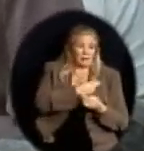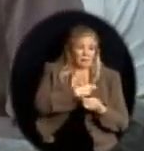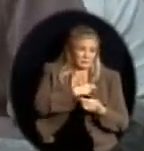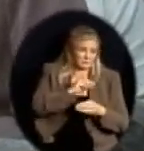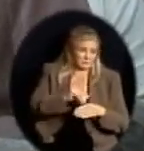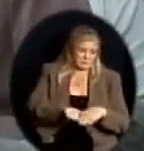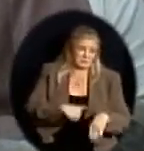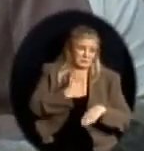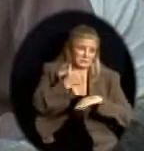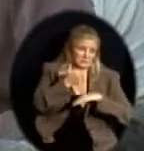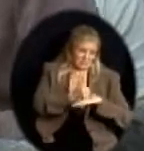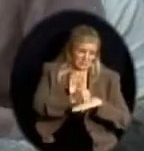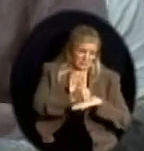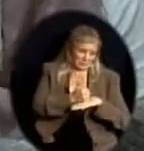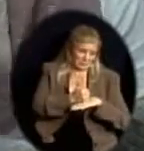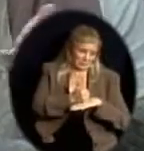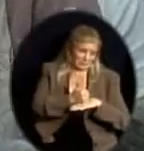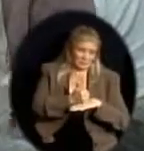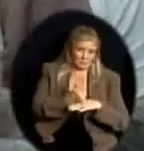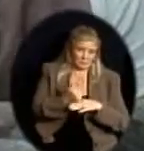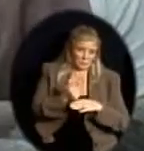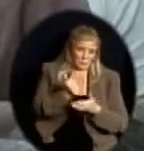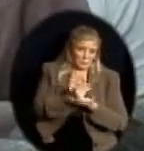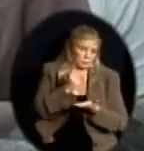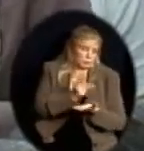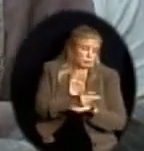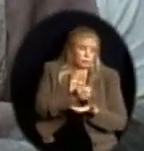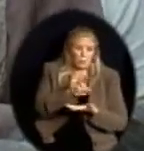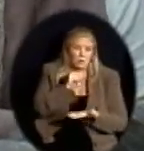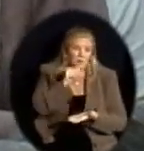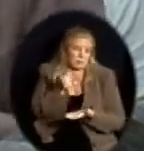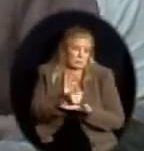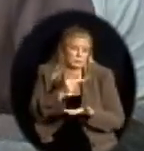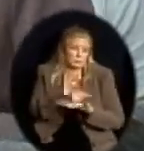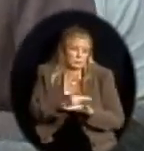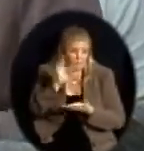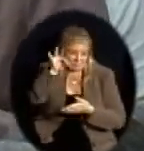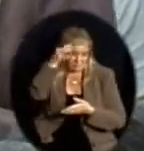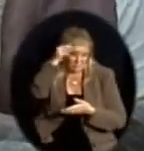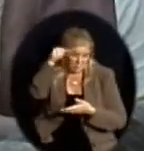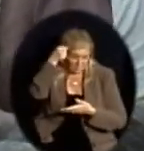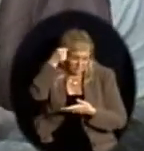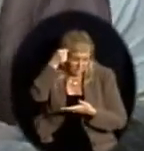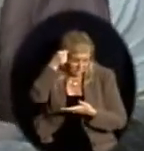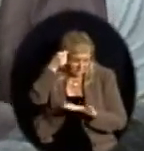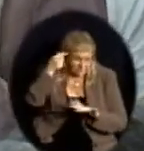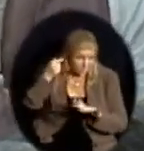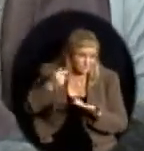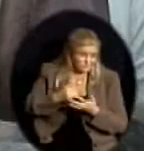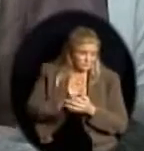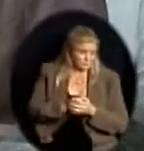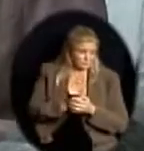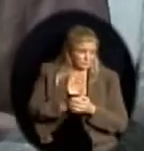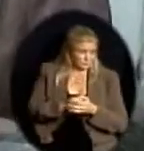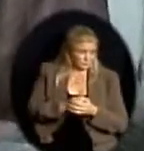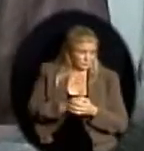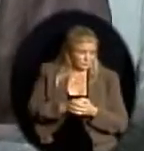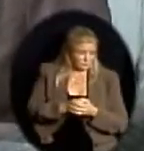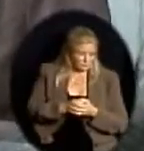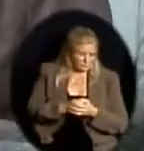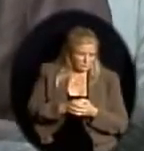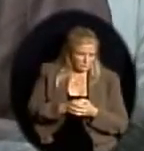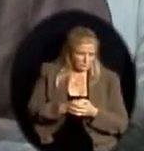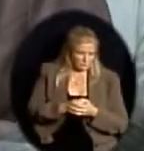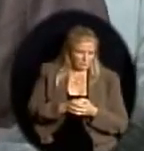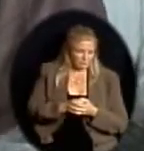by the federal government. We have given that input. Dr. George has been instrumental in helping us get that to the people that are looking